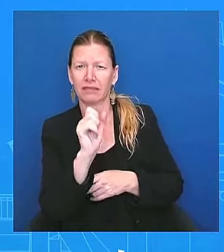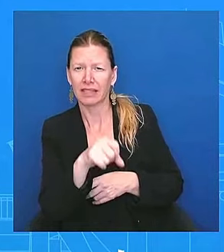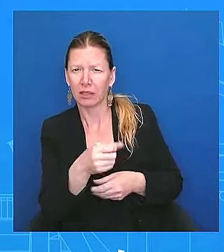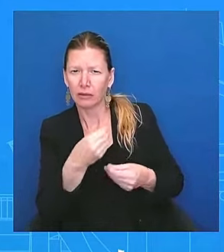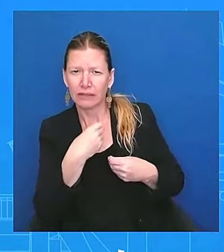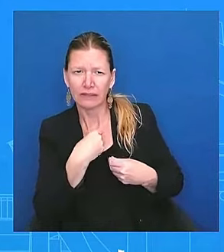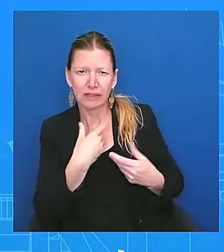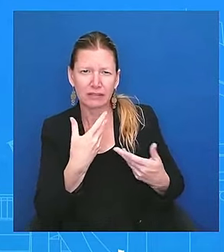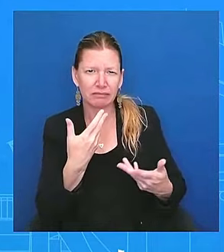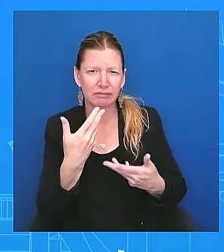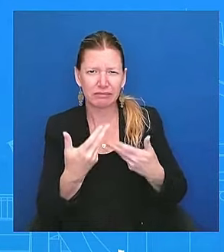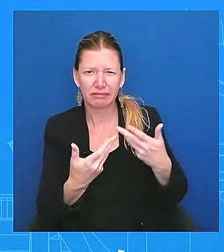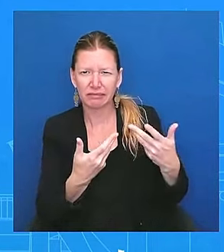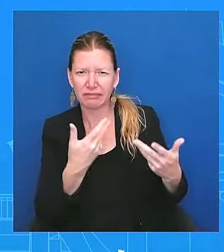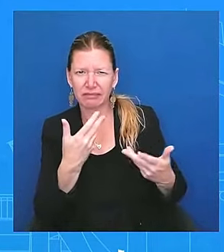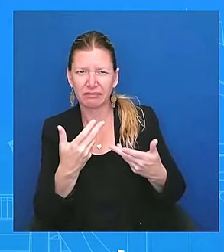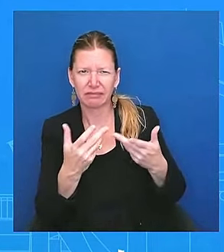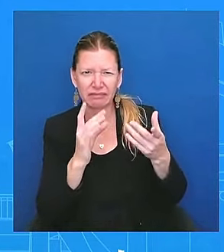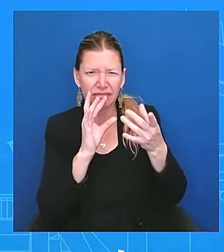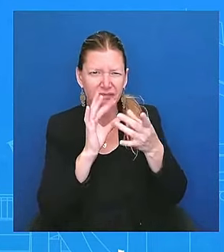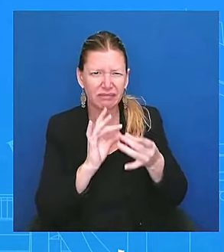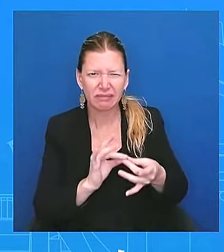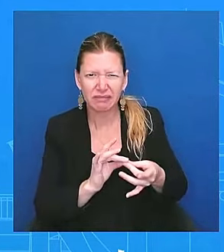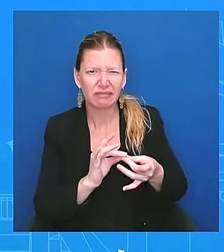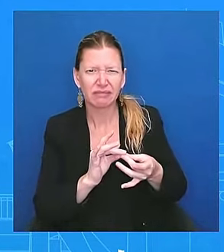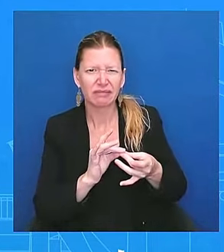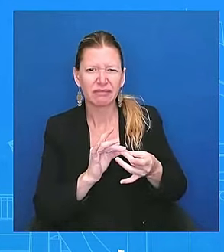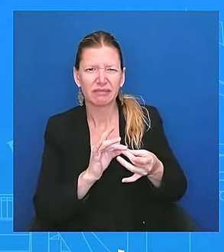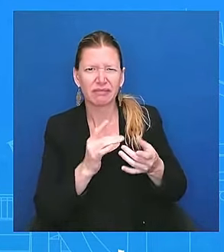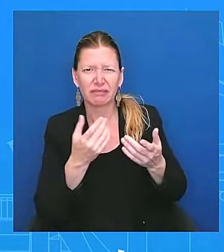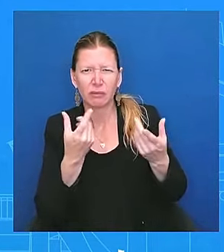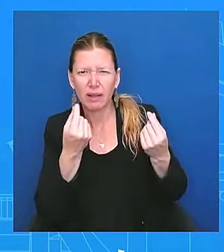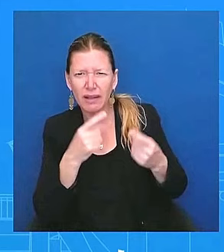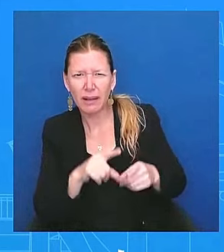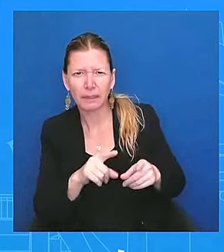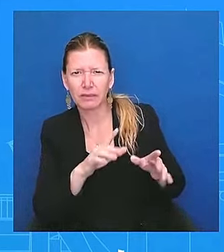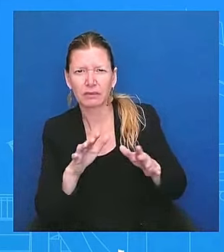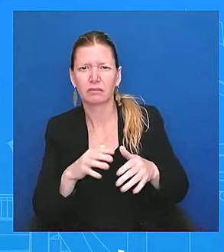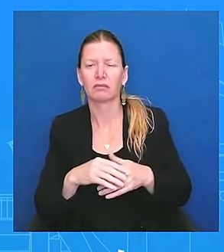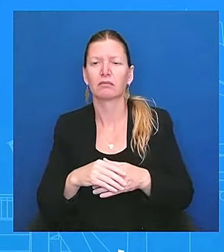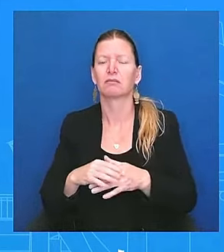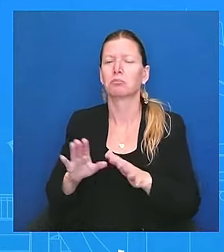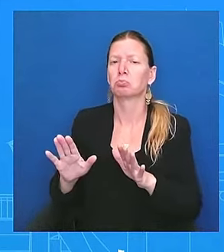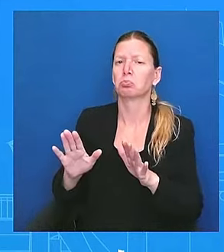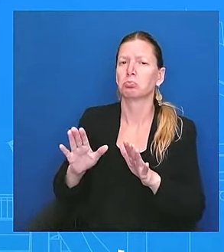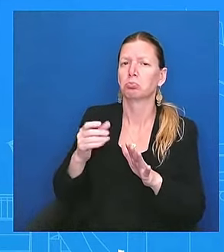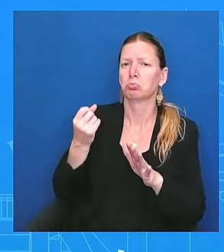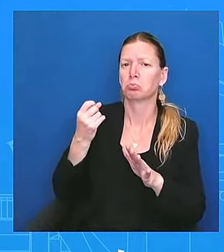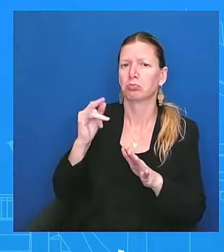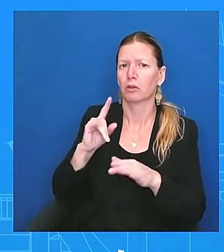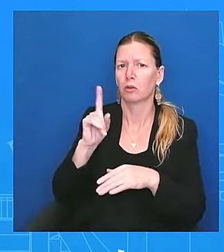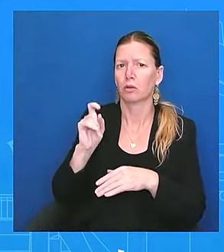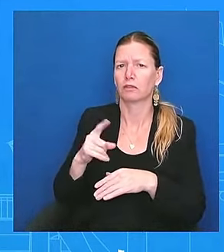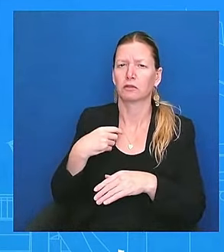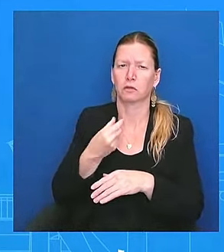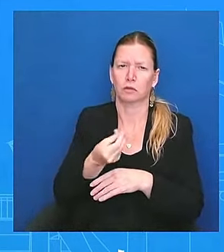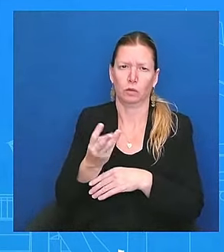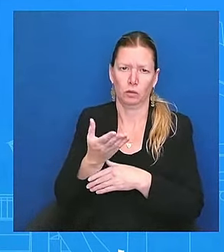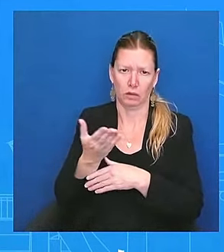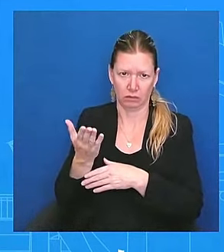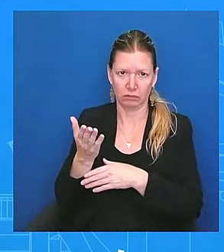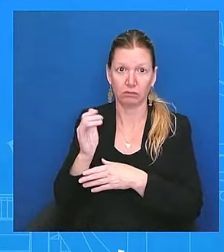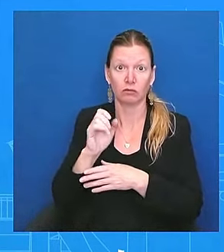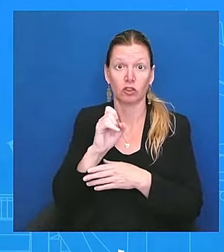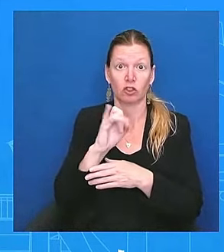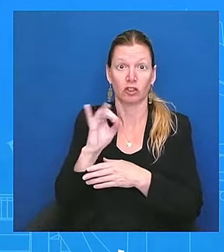I want to say. As you just said, the chief of staff, Jeff Science, did have an all staff call. He wanted to gather the team across the building